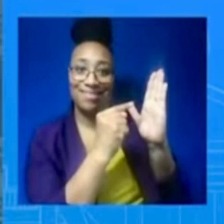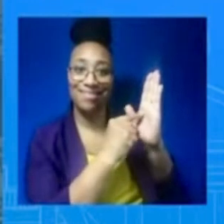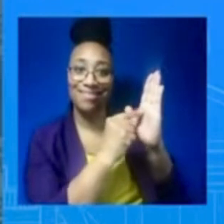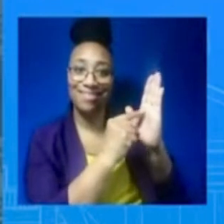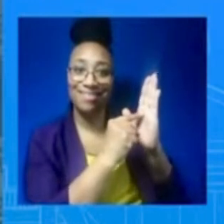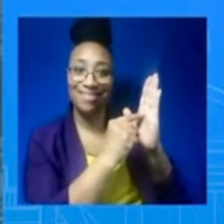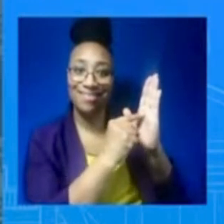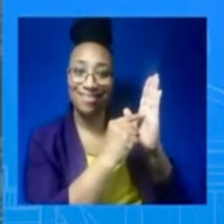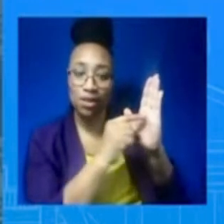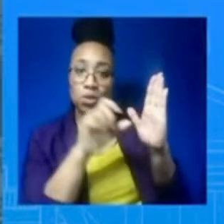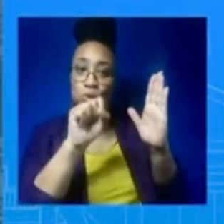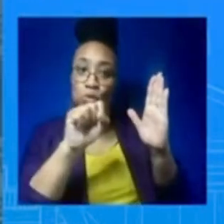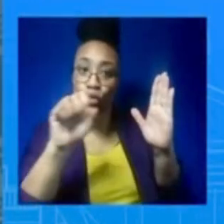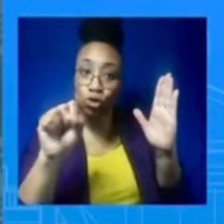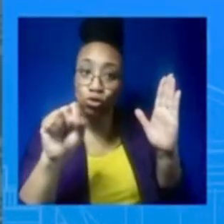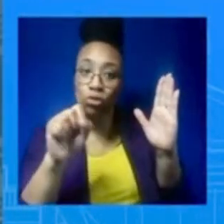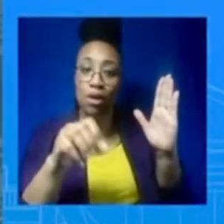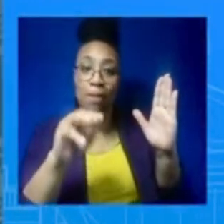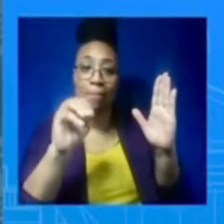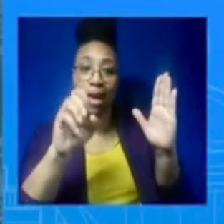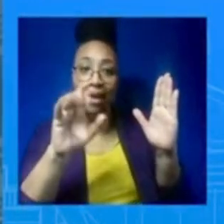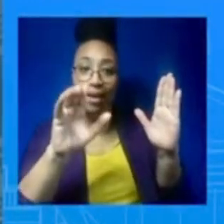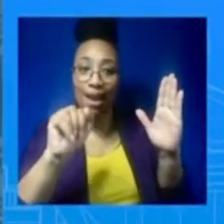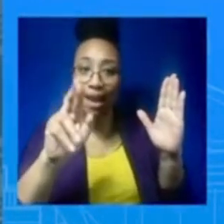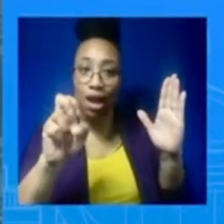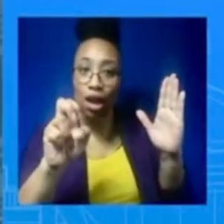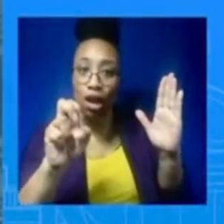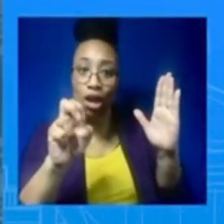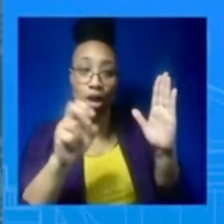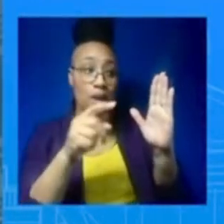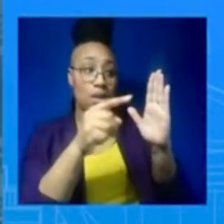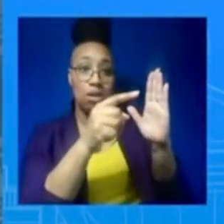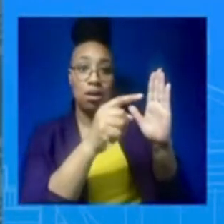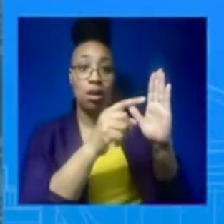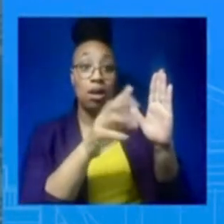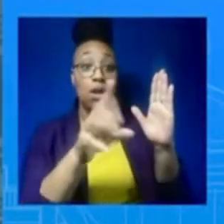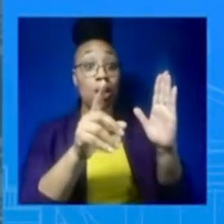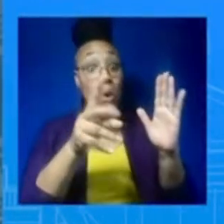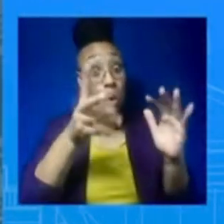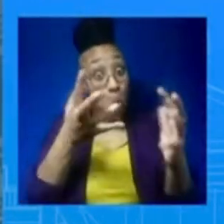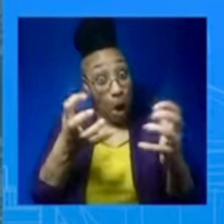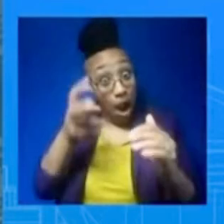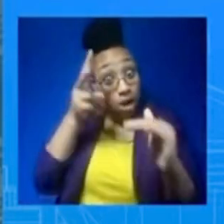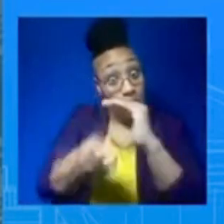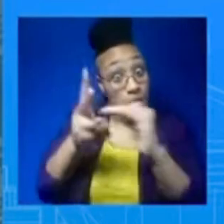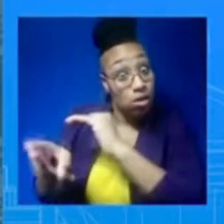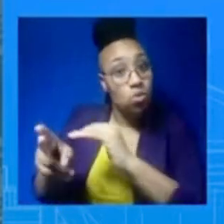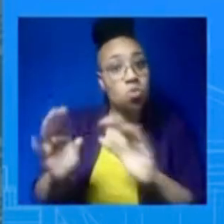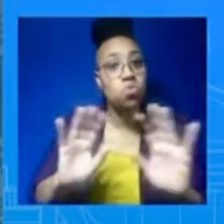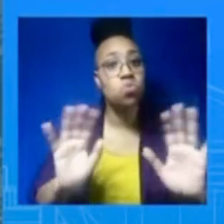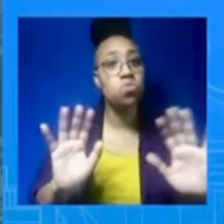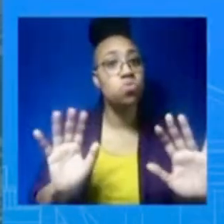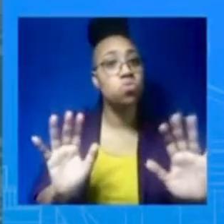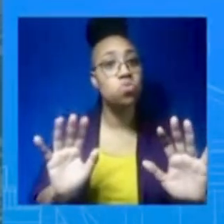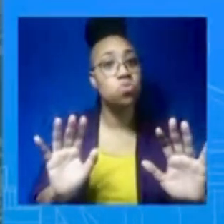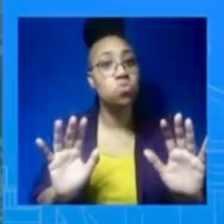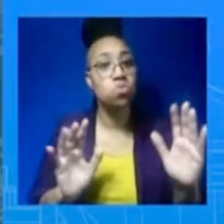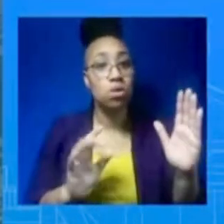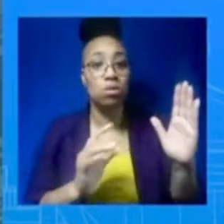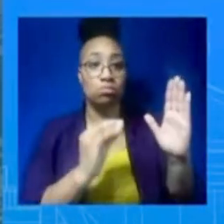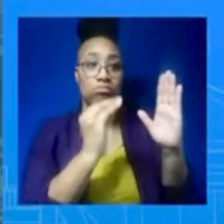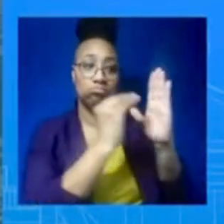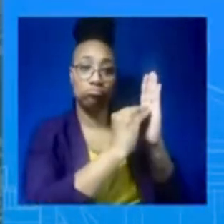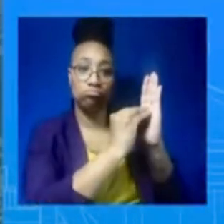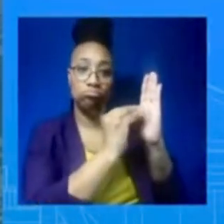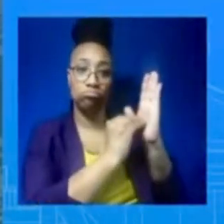the past year, he has explained the absence of an exception by saying if it's worth keeping, we're going to keep it. But make no mistake, his